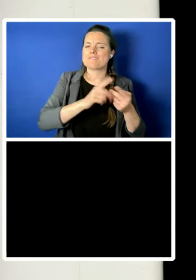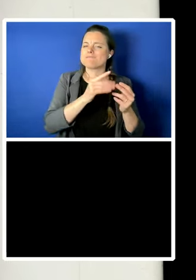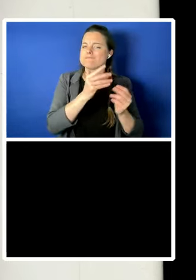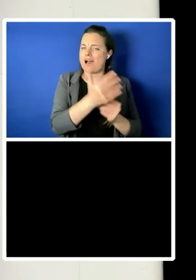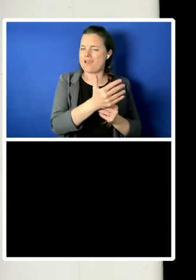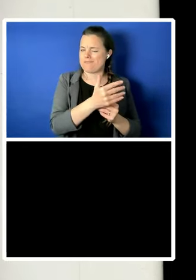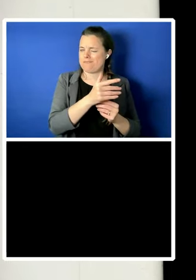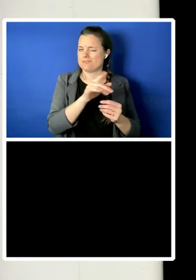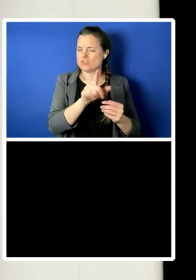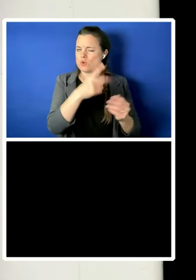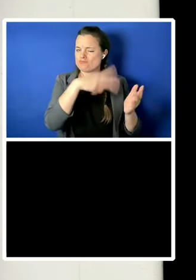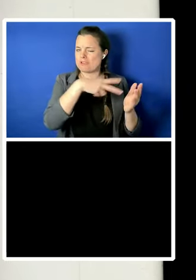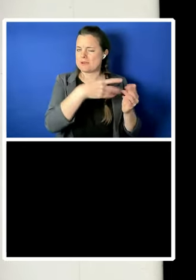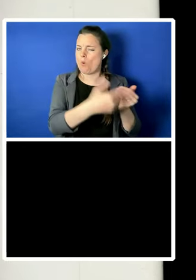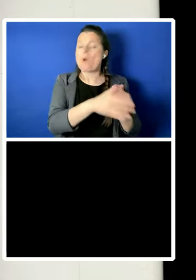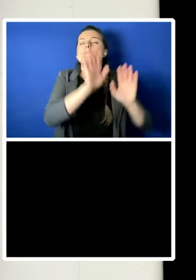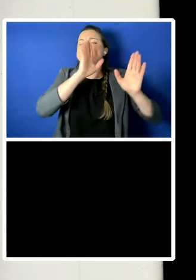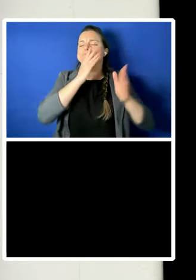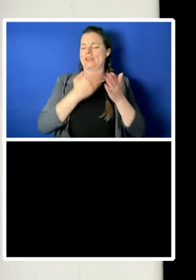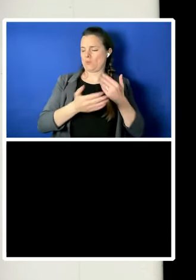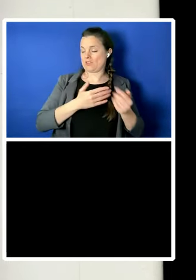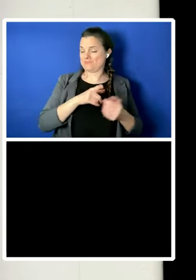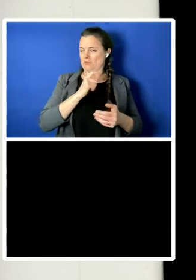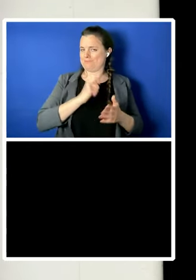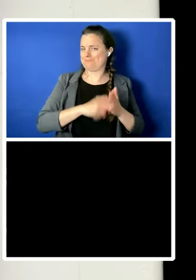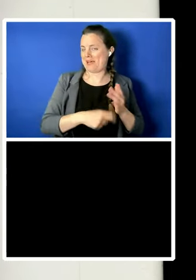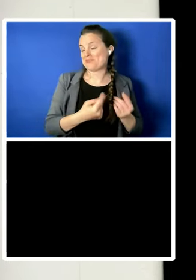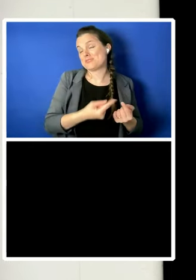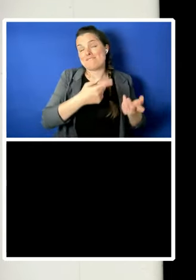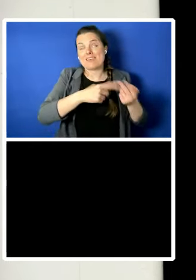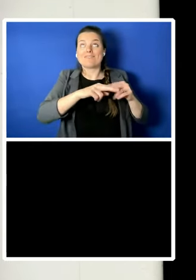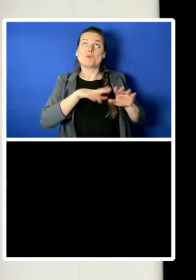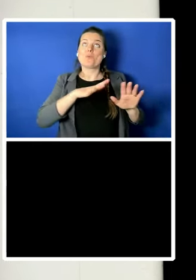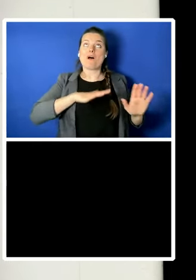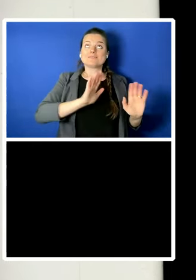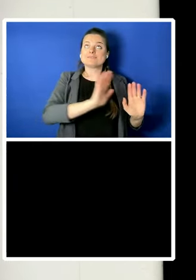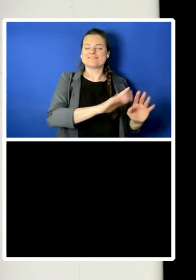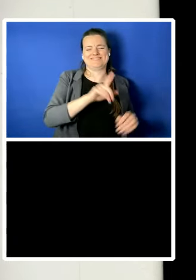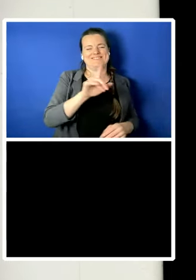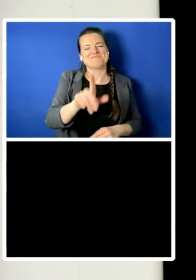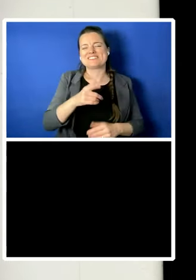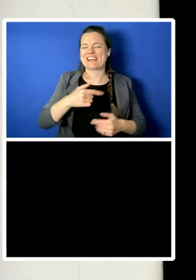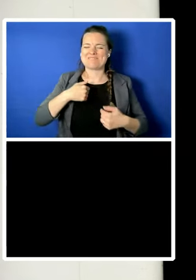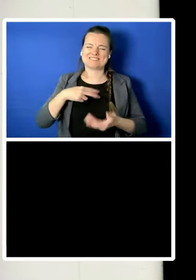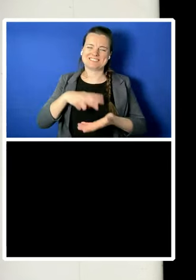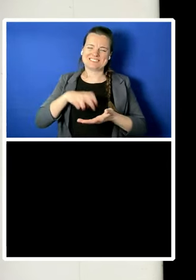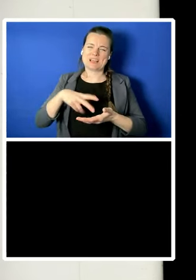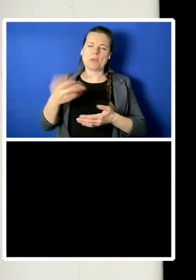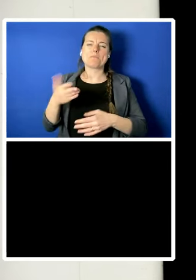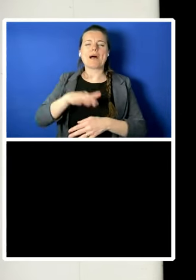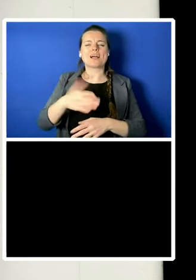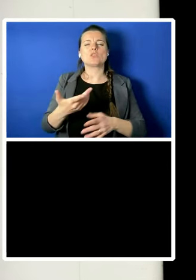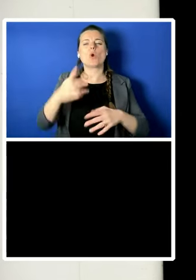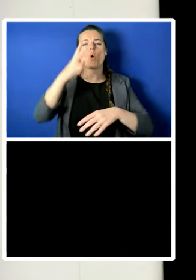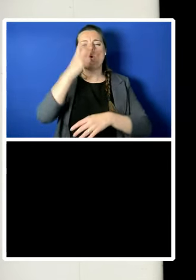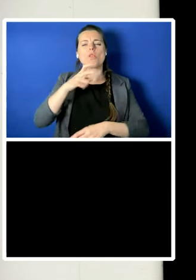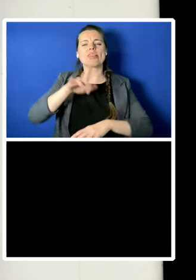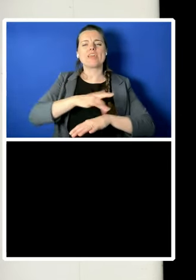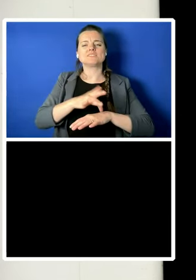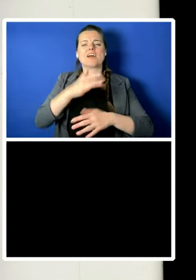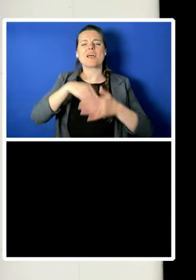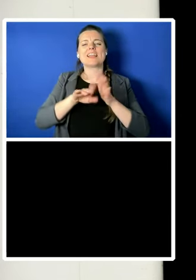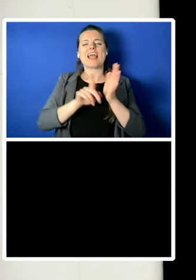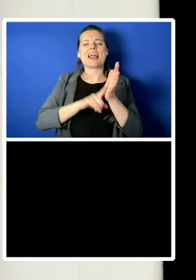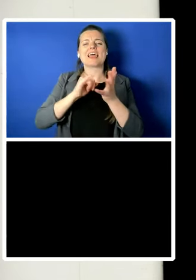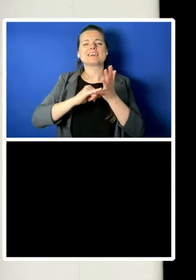a copy afterwards. It is also a huge honour to be back in the old theatre at the LSE, which has been a very important place